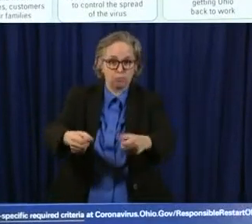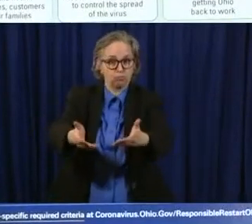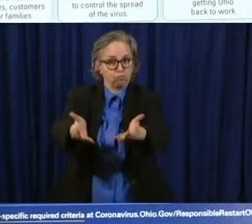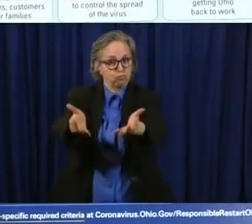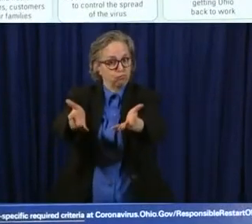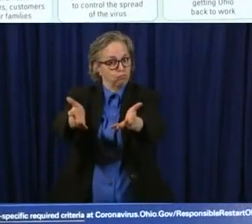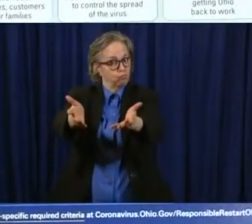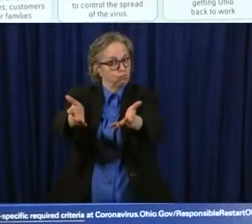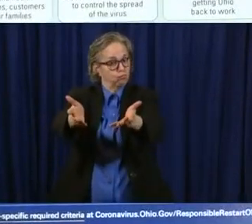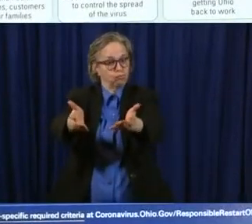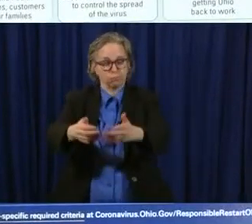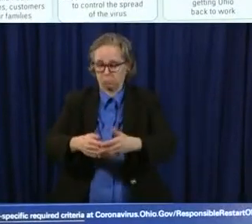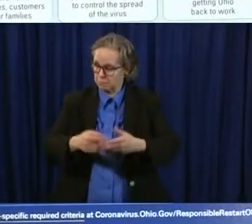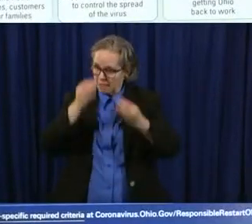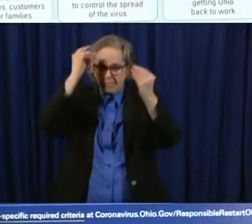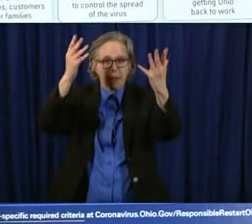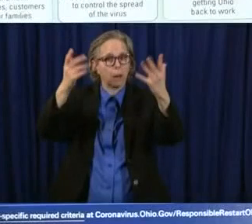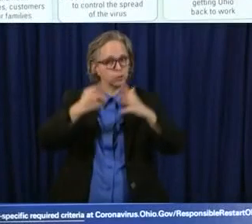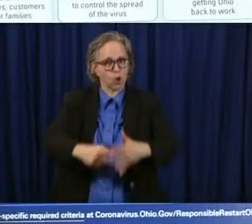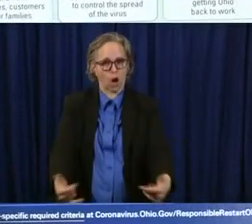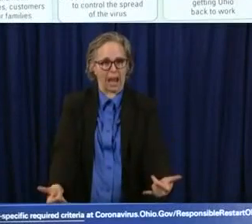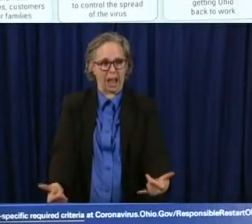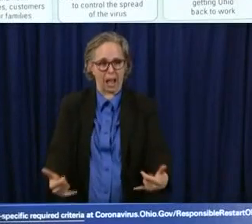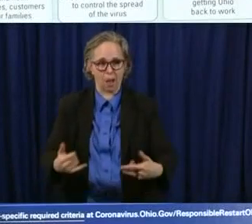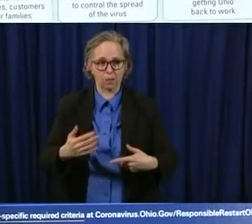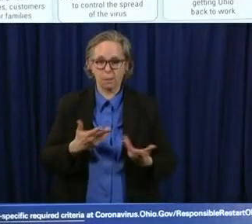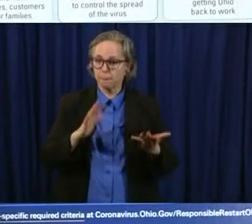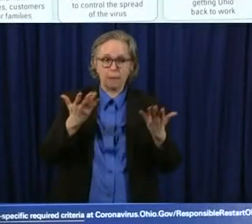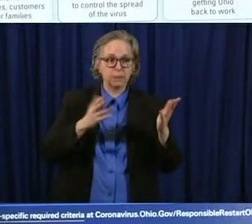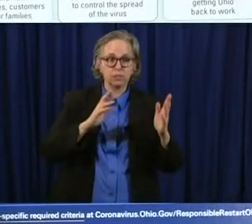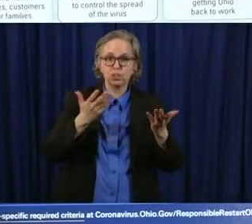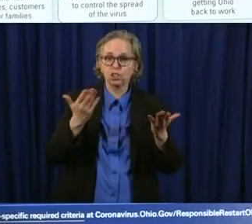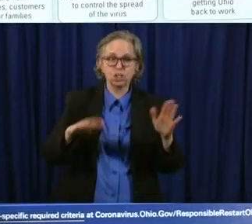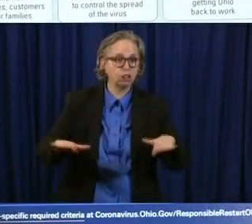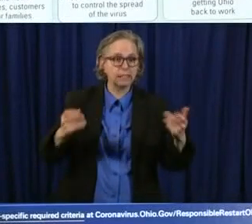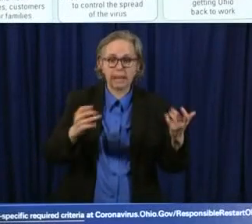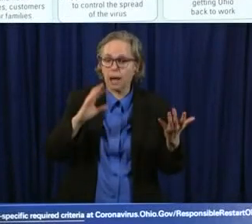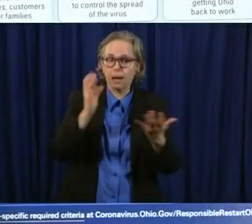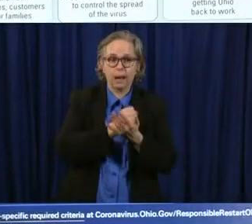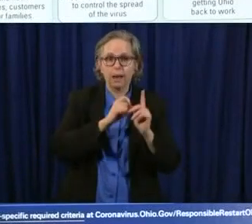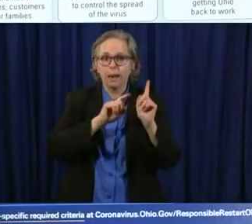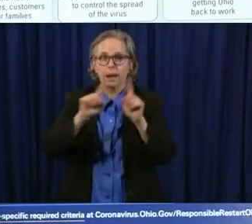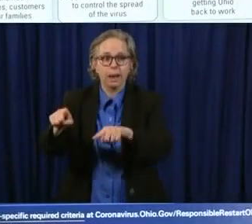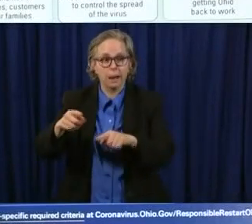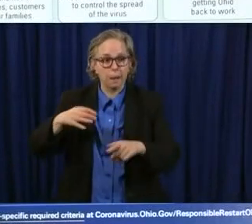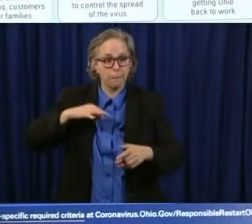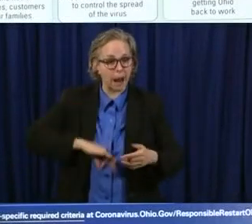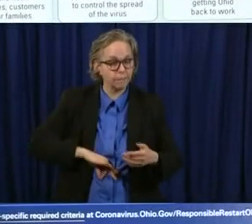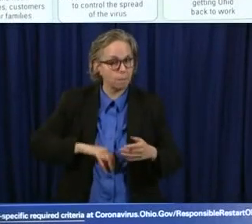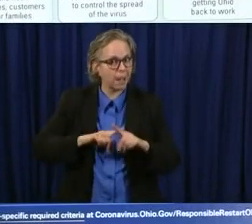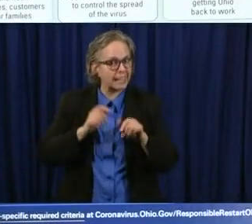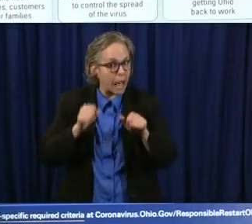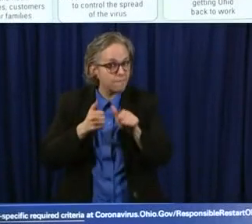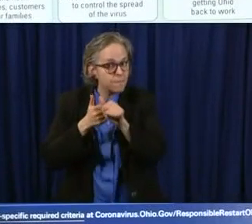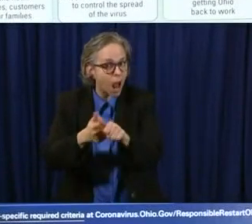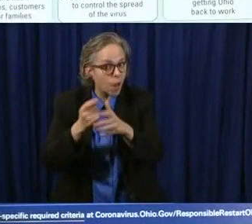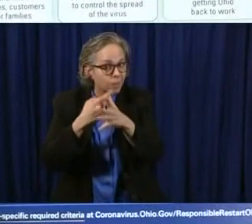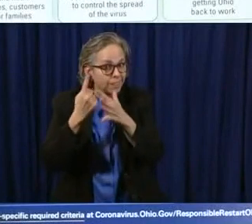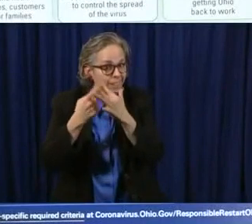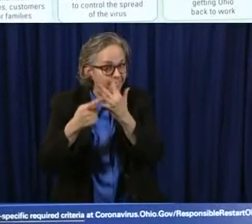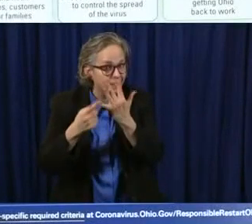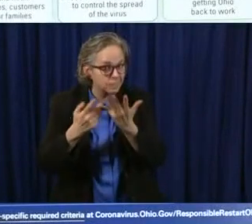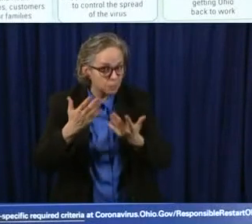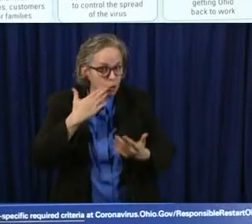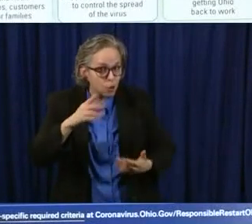of doing uh what what they've been doing in the past or what kids have been doing in the past that would be that would be a good thing we're just